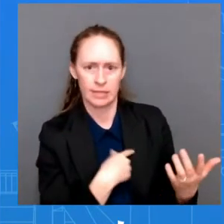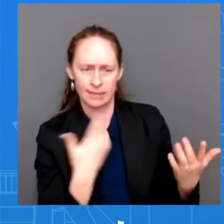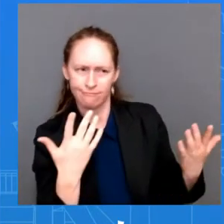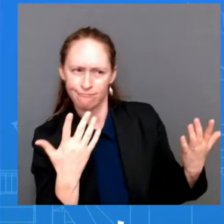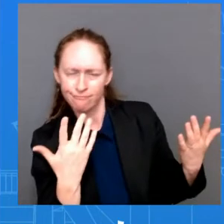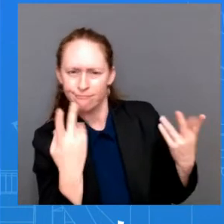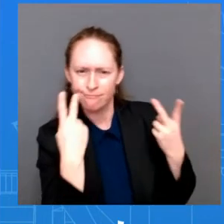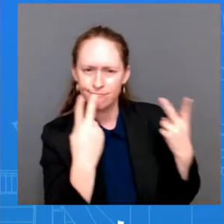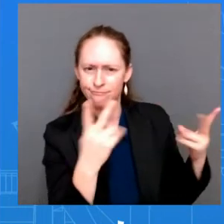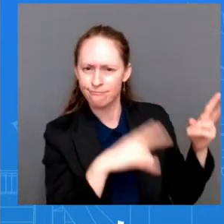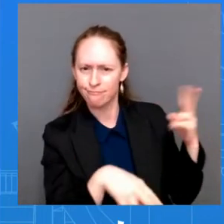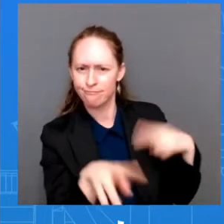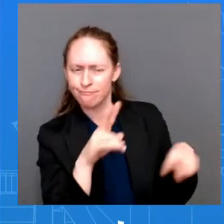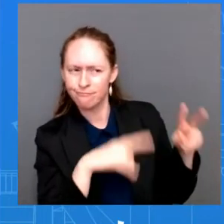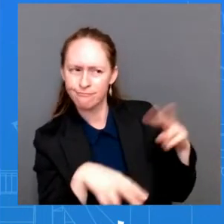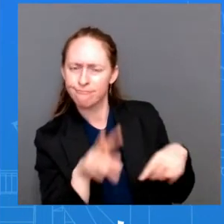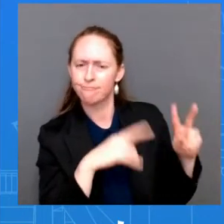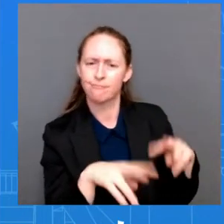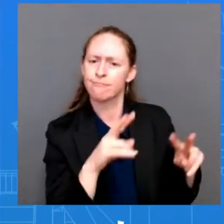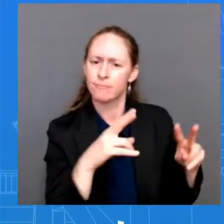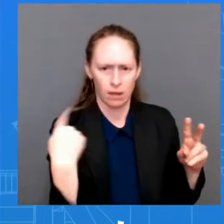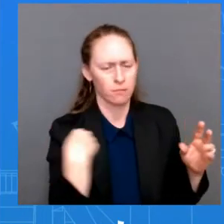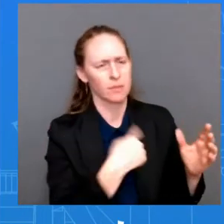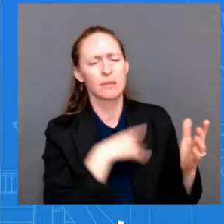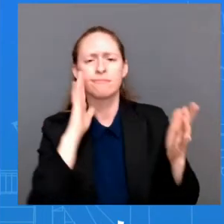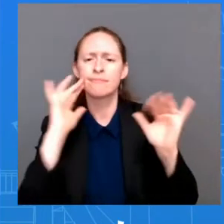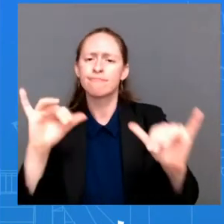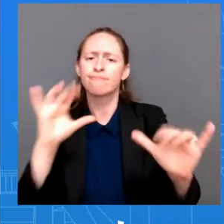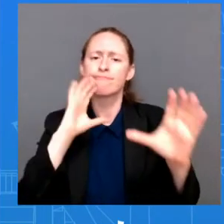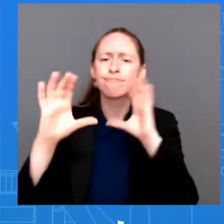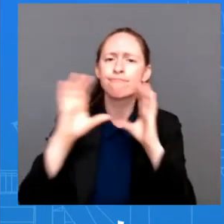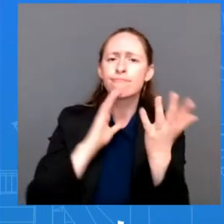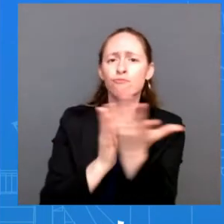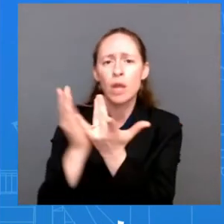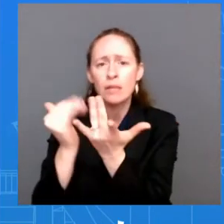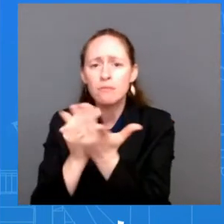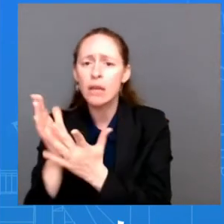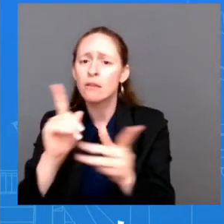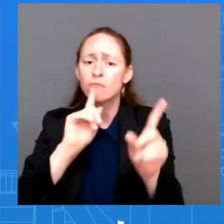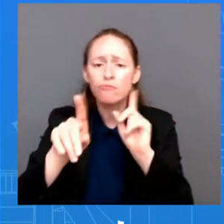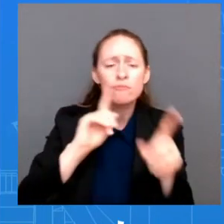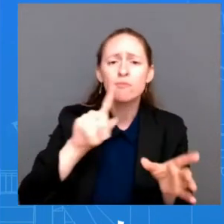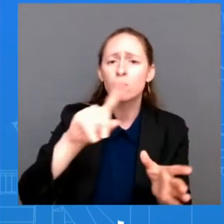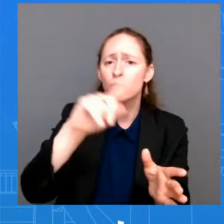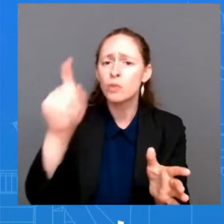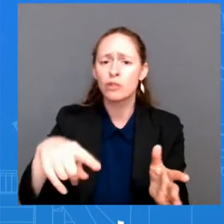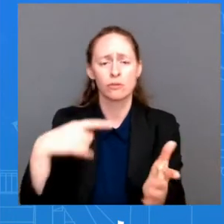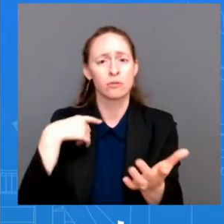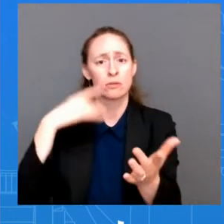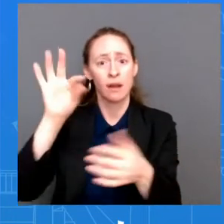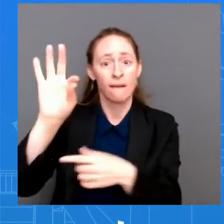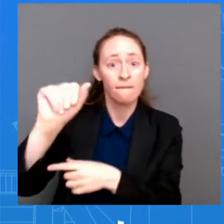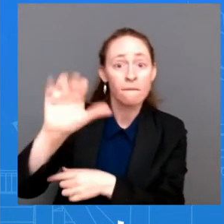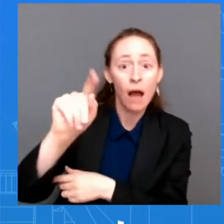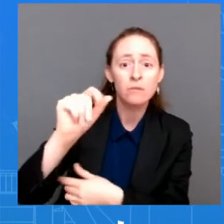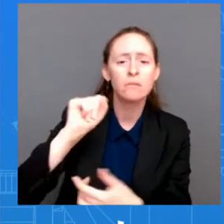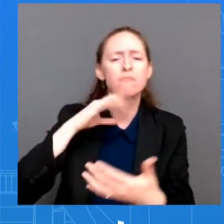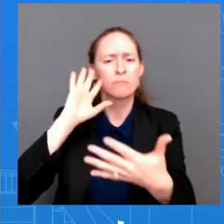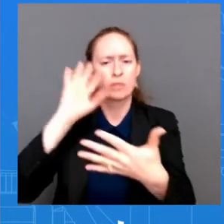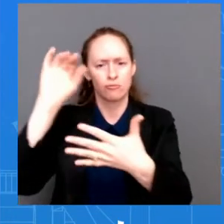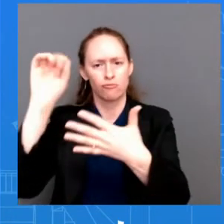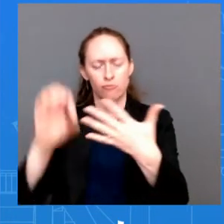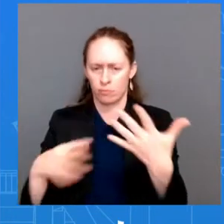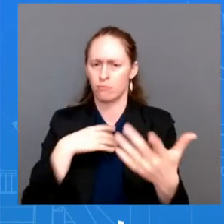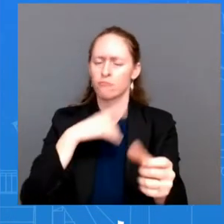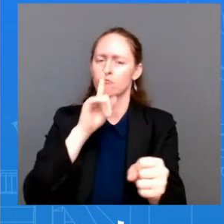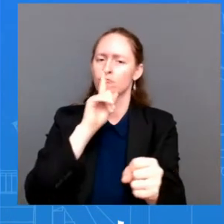We'll stand up here. We'll answer your questions. We'll give you the facts. We are also committed to keeping open lines of communication with Beijing. As I said, this is what